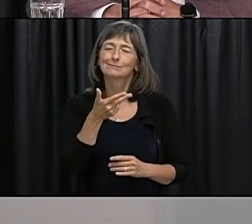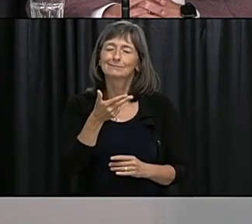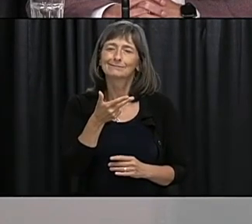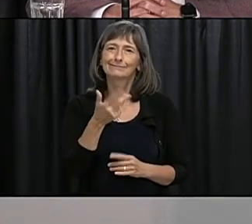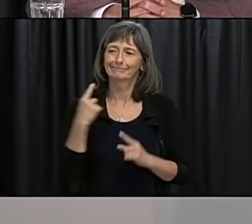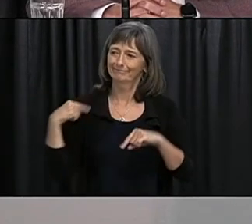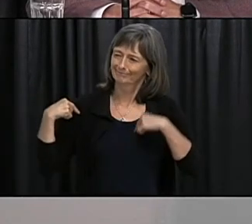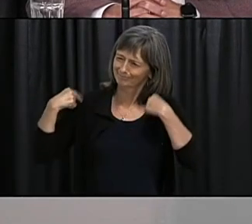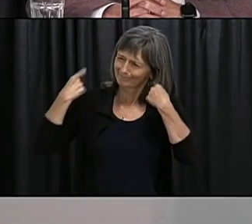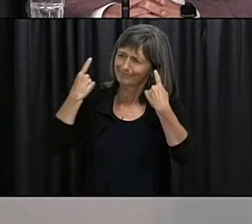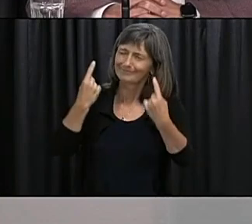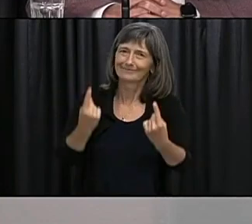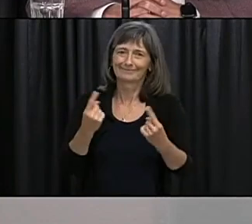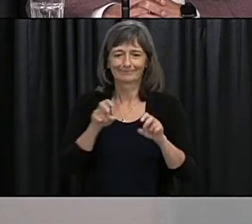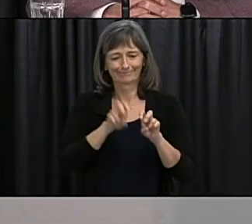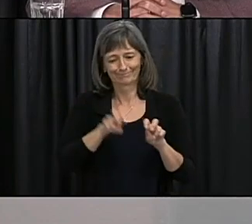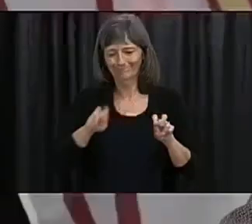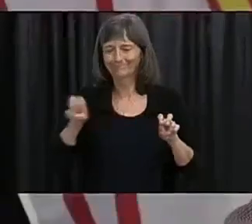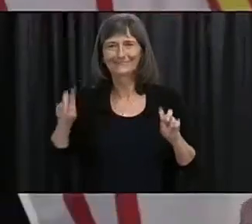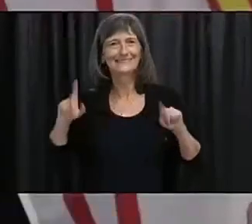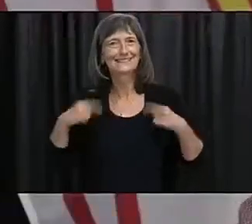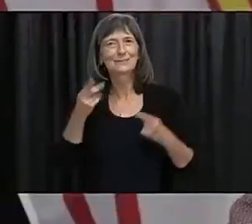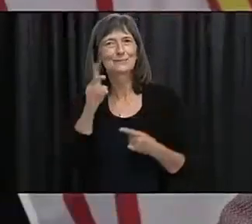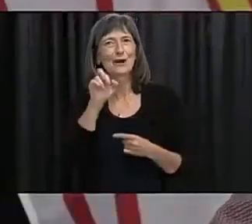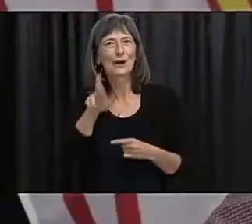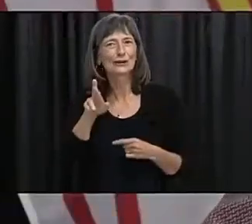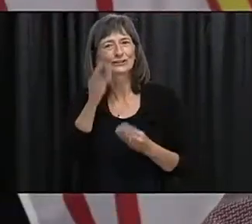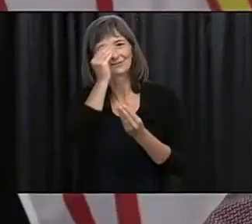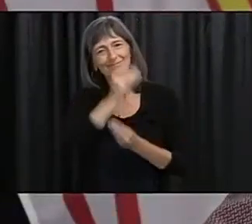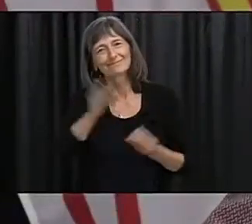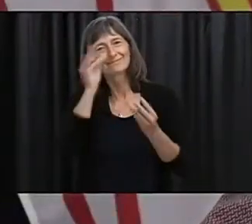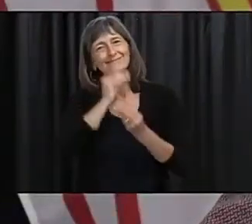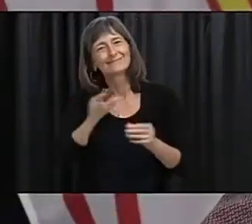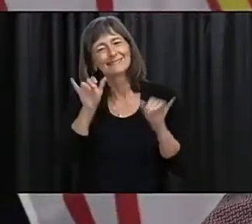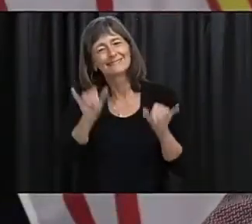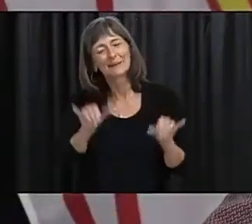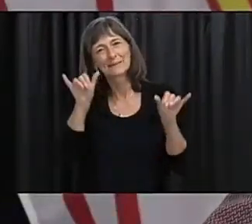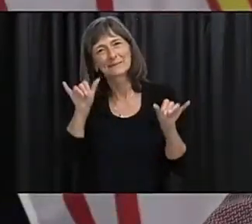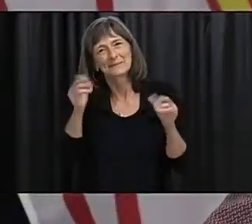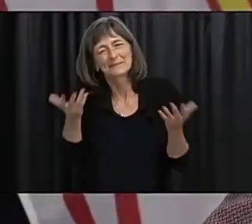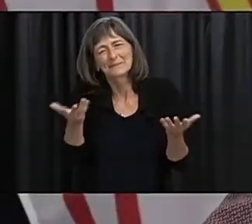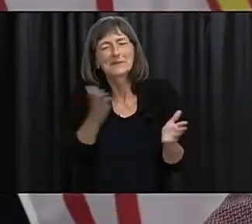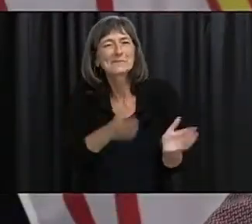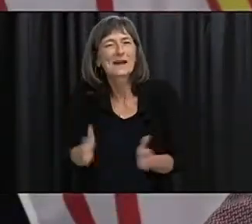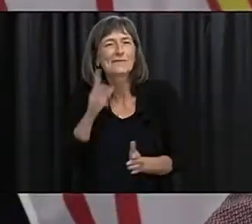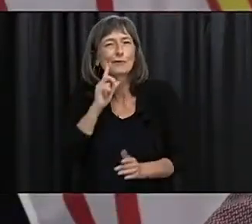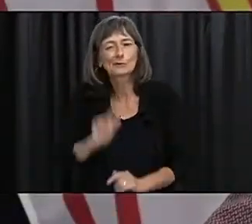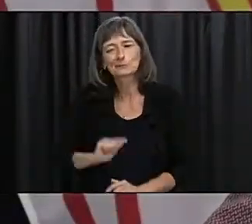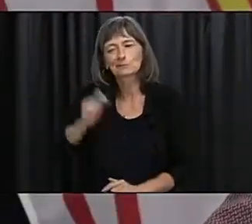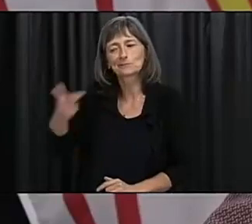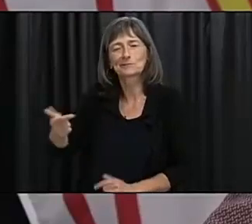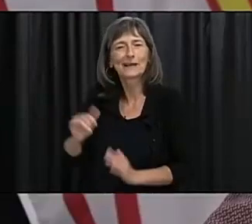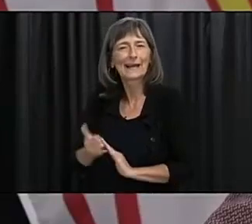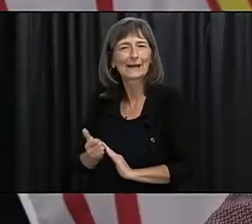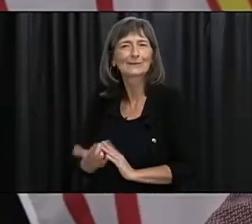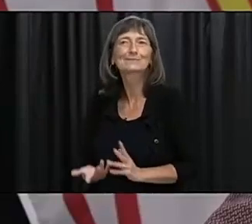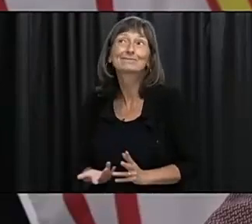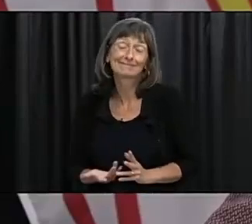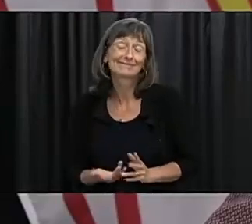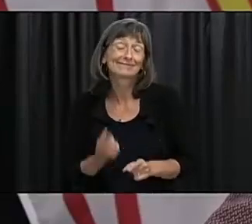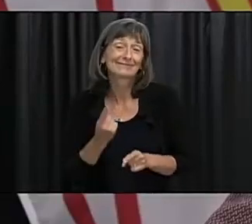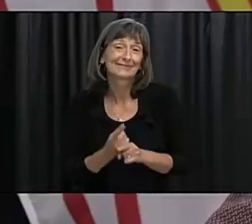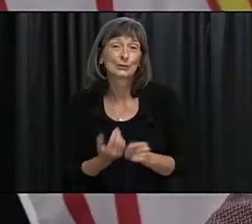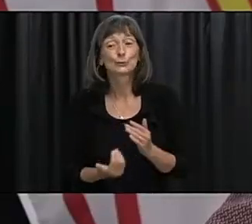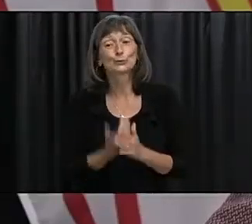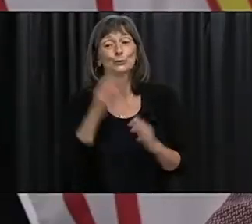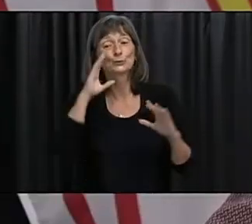people involved since March Yeah it's a good question I mean there's a transition plan that always occurs when you see a new premier that